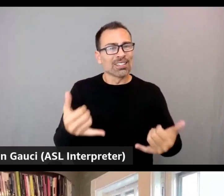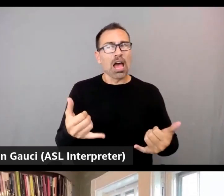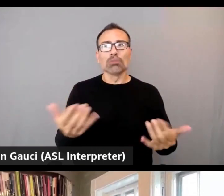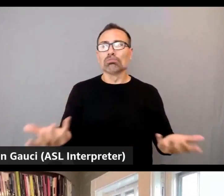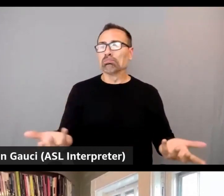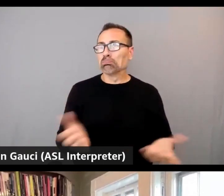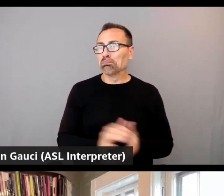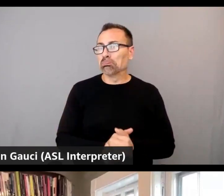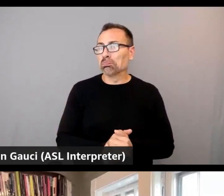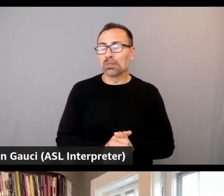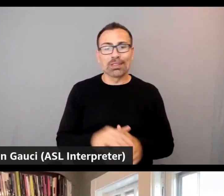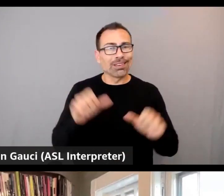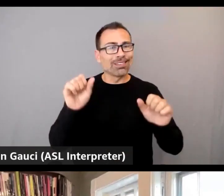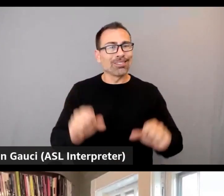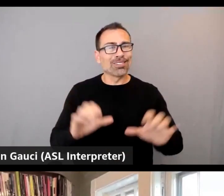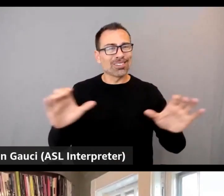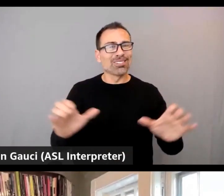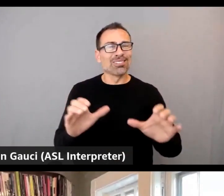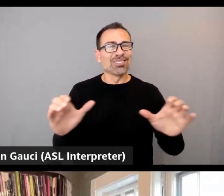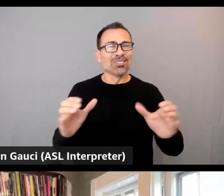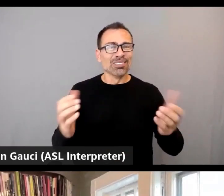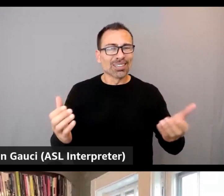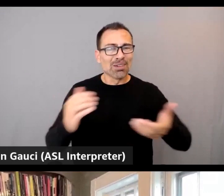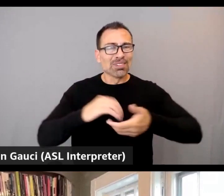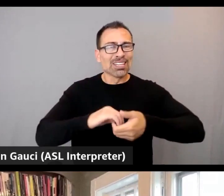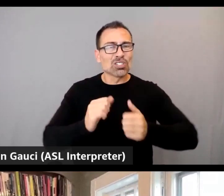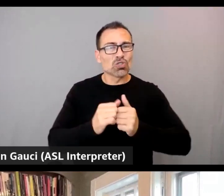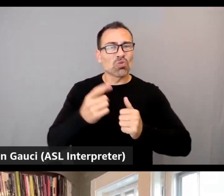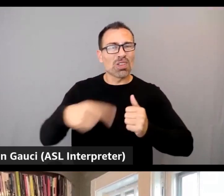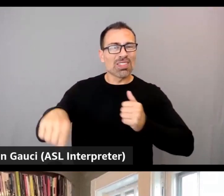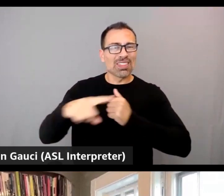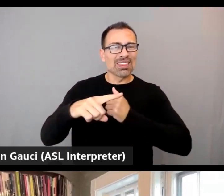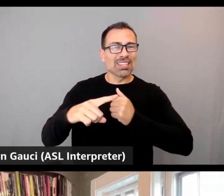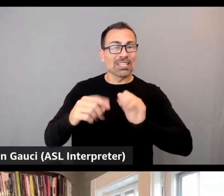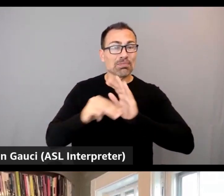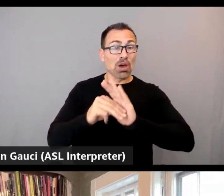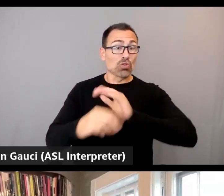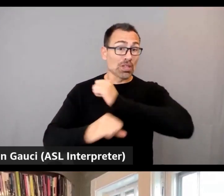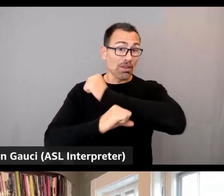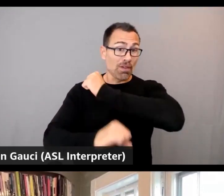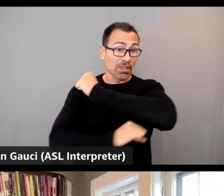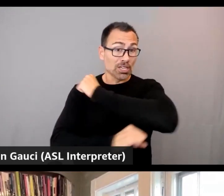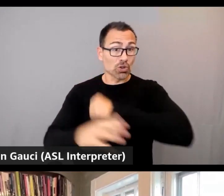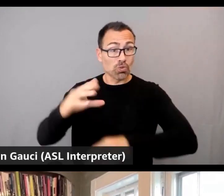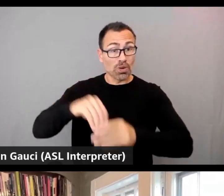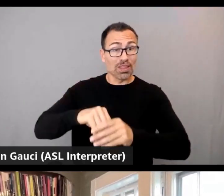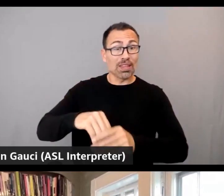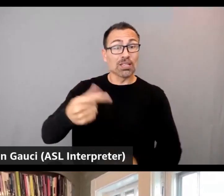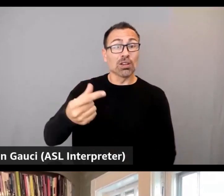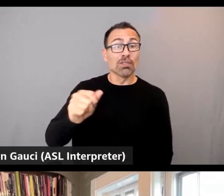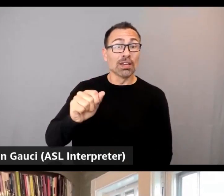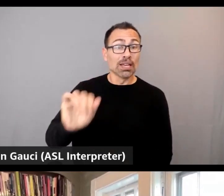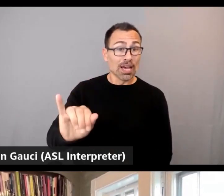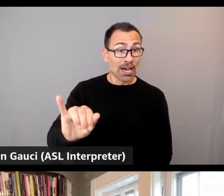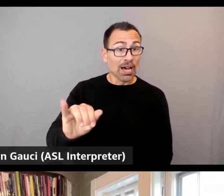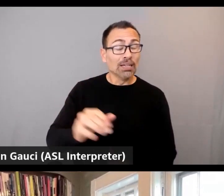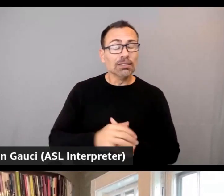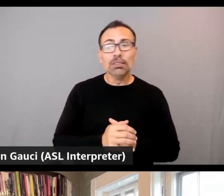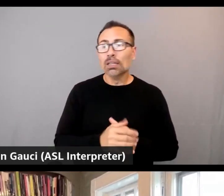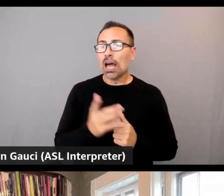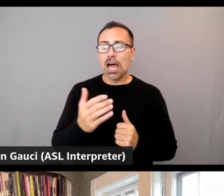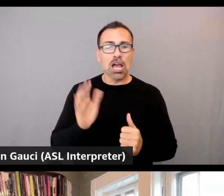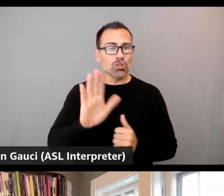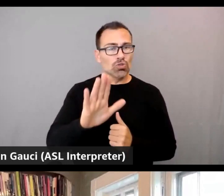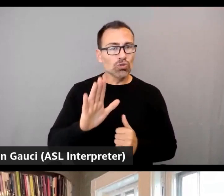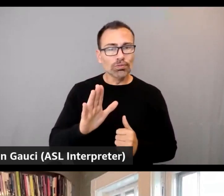you know, in combination or in concert with these with these foundation models and generative AI and really drive a much faster turnaround time